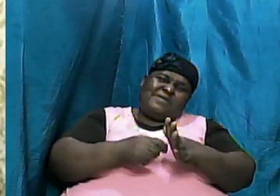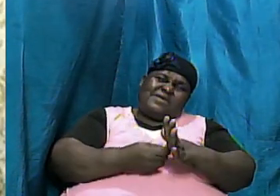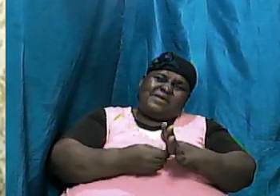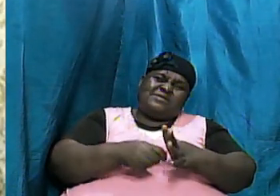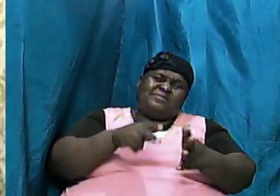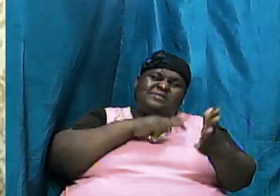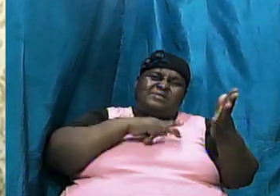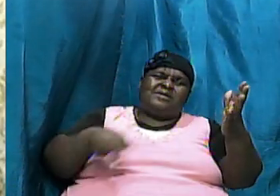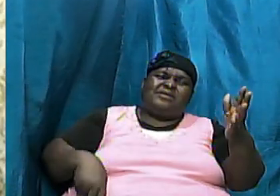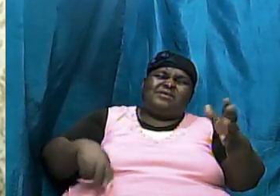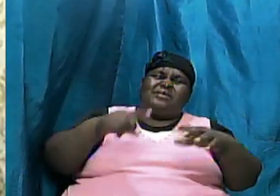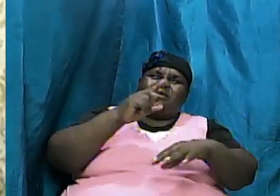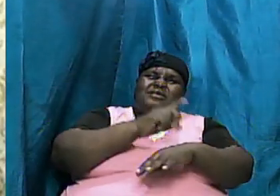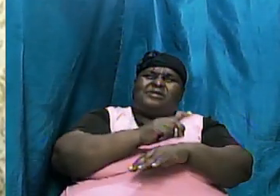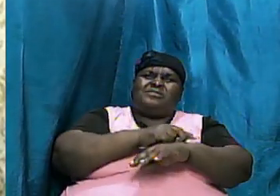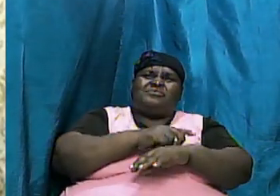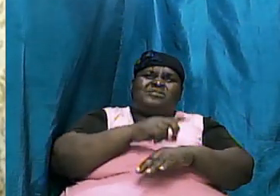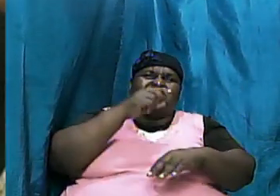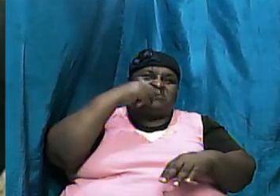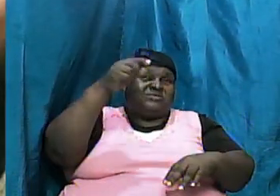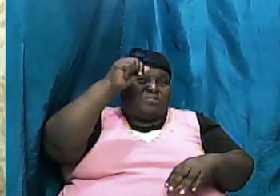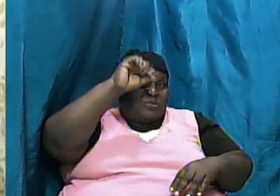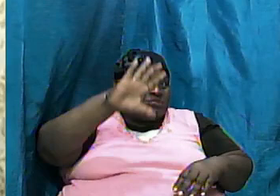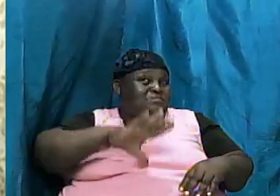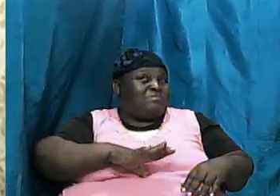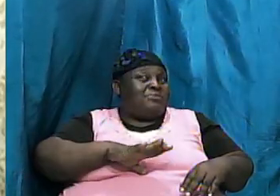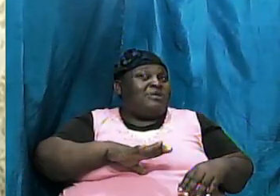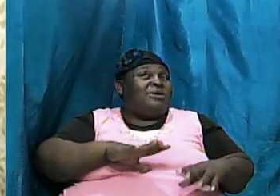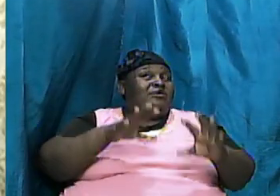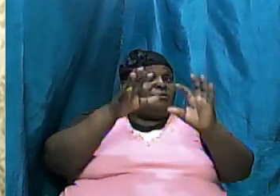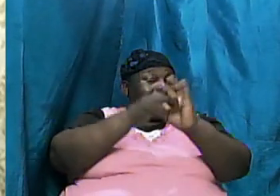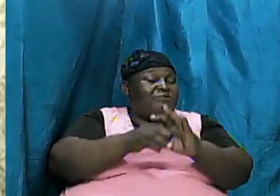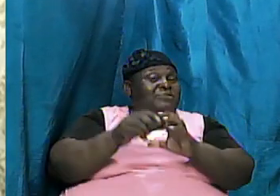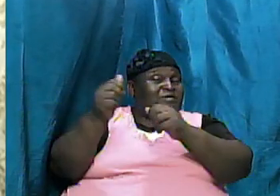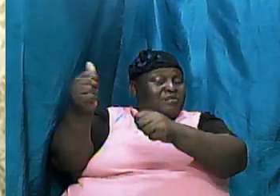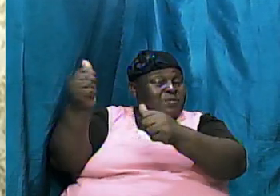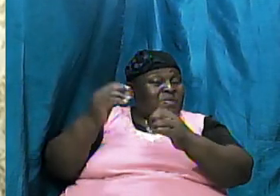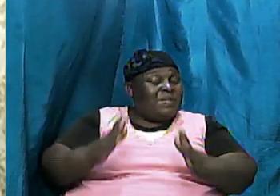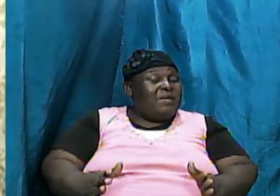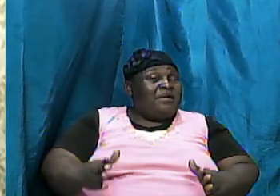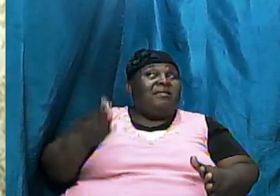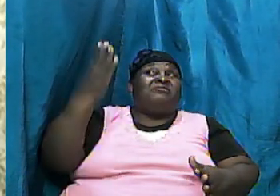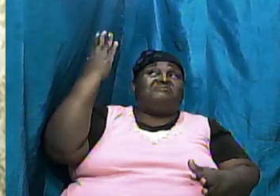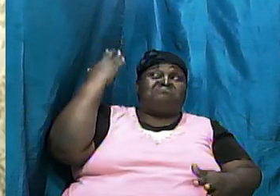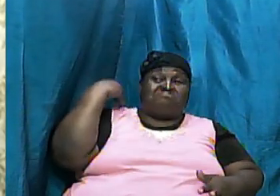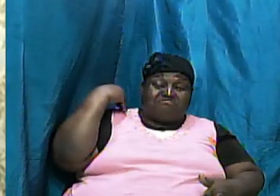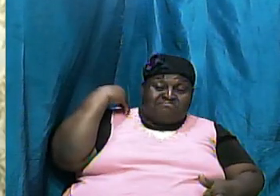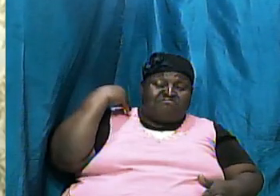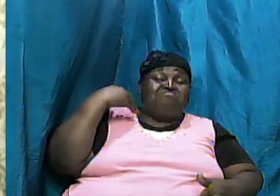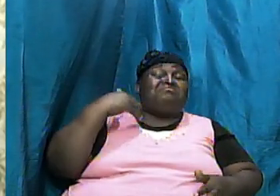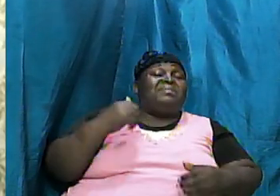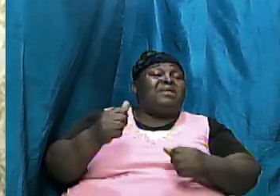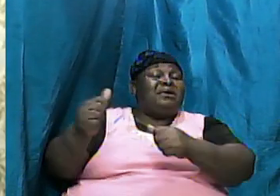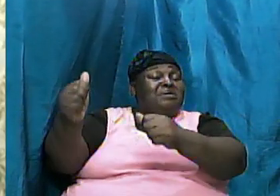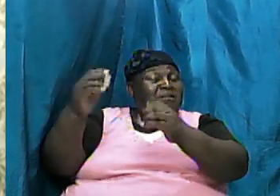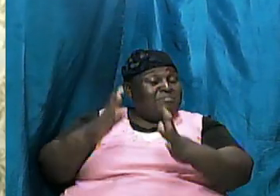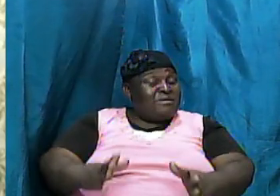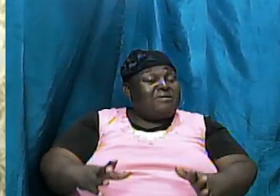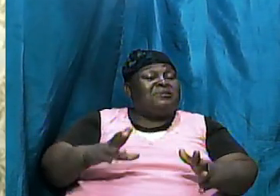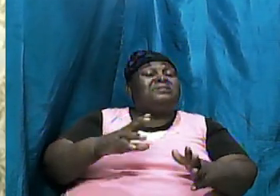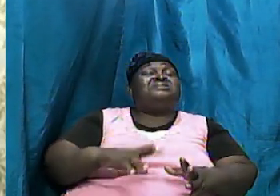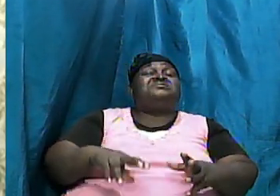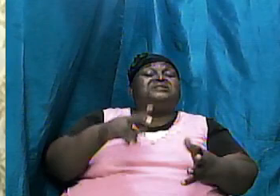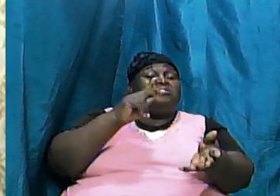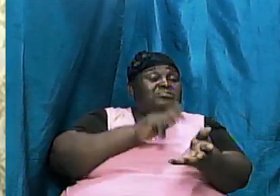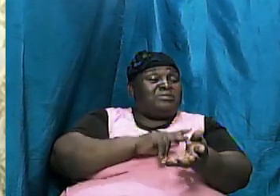spokesman for the apostles back there in the first century and if the apostle Peter who had the keys to